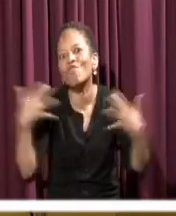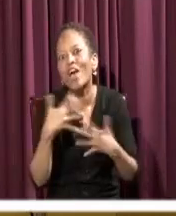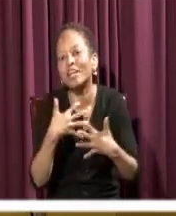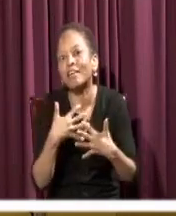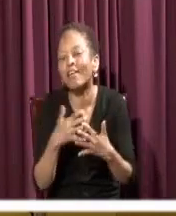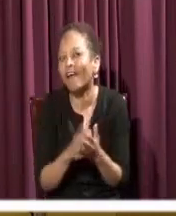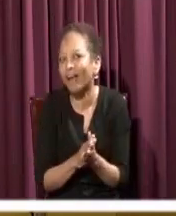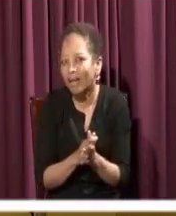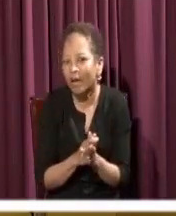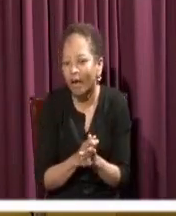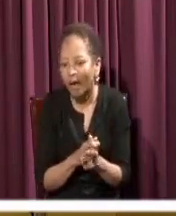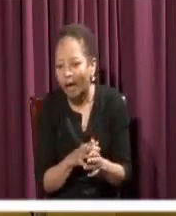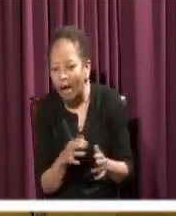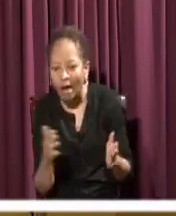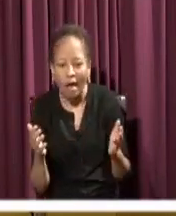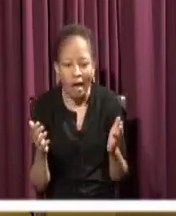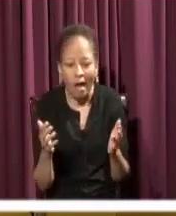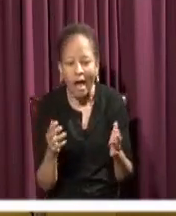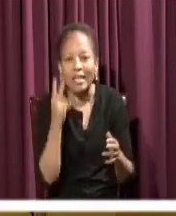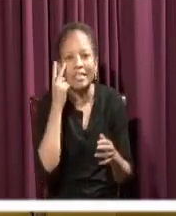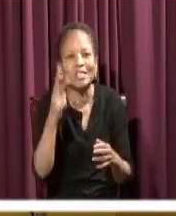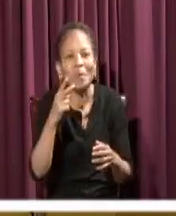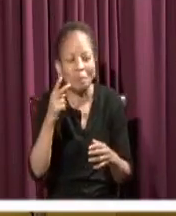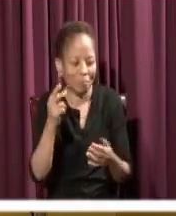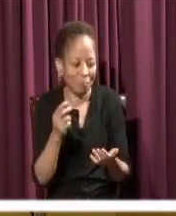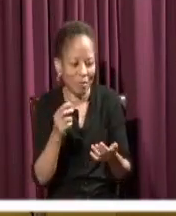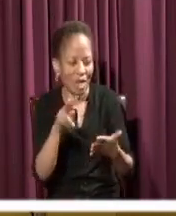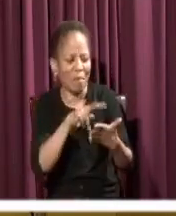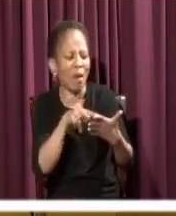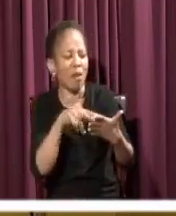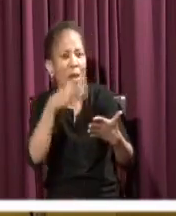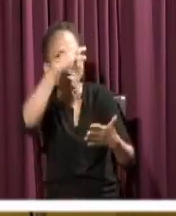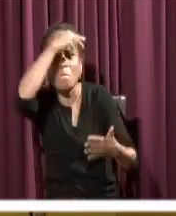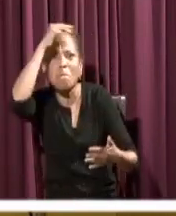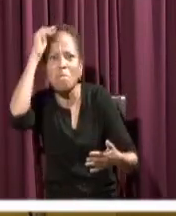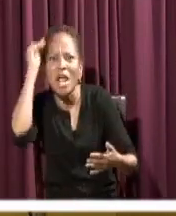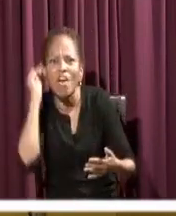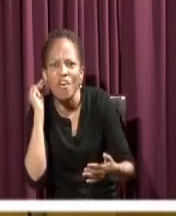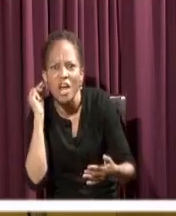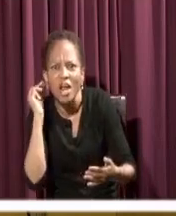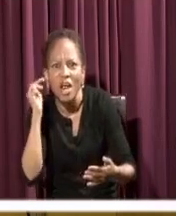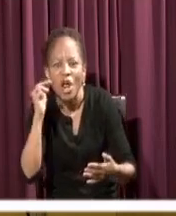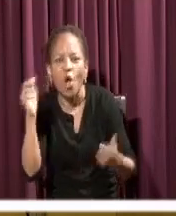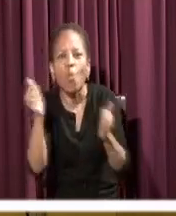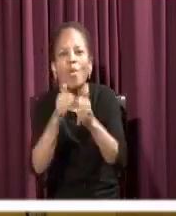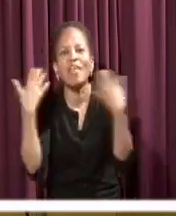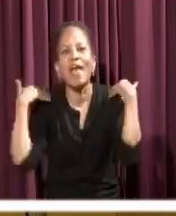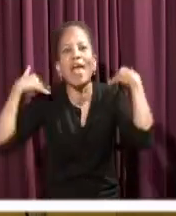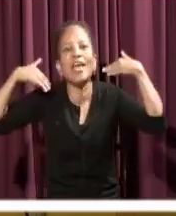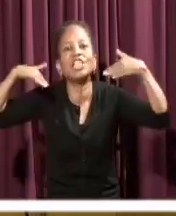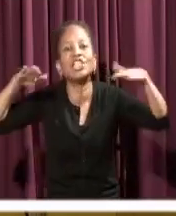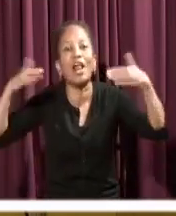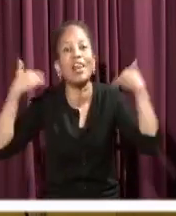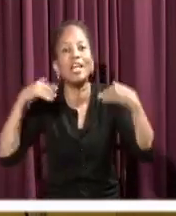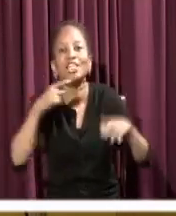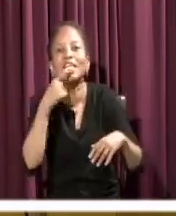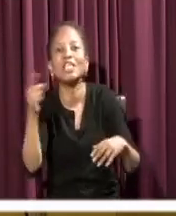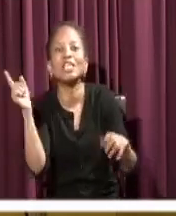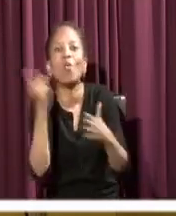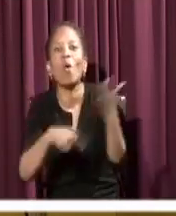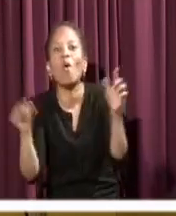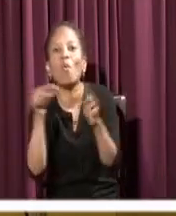afraid, you know. I mean, Mary is a young girl. The angel comes to visit her. And the first thing the angel says, do not be afraid. Well, I'm scared.